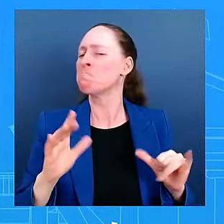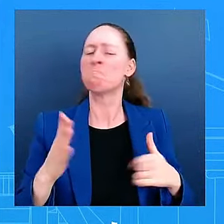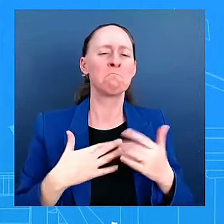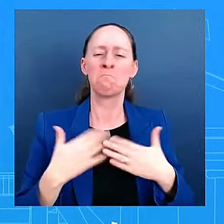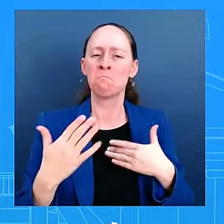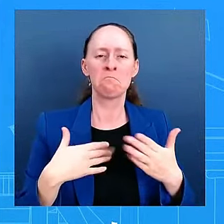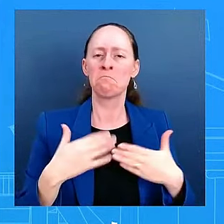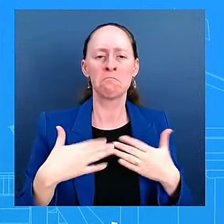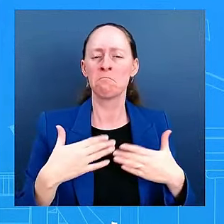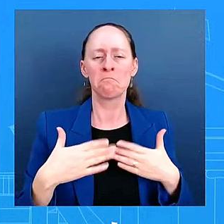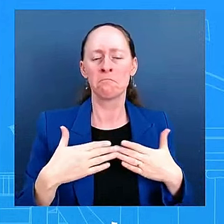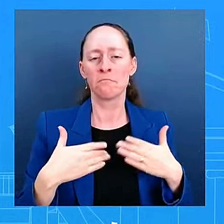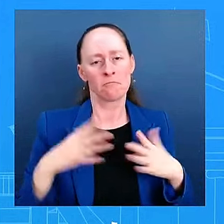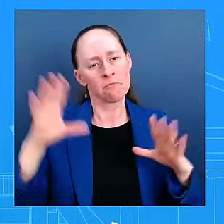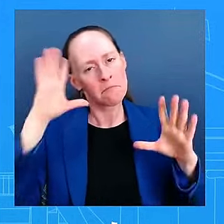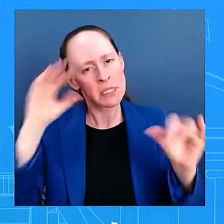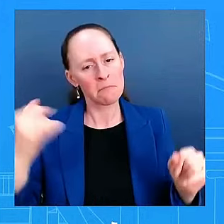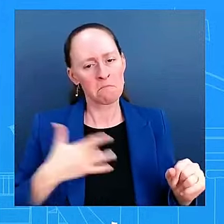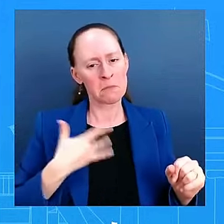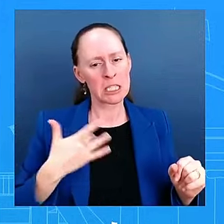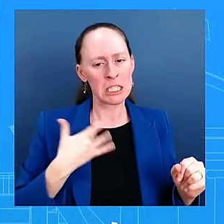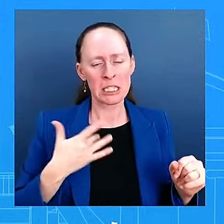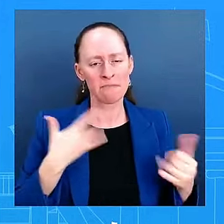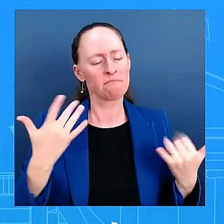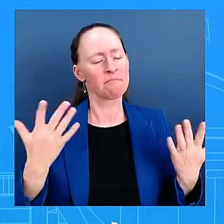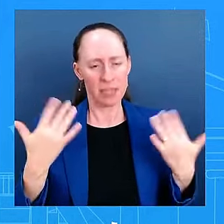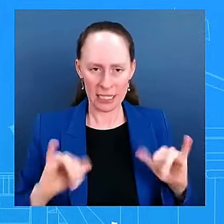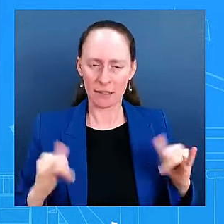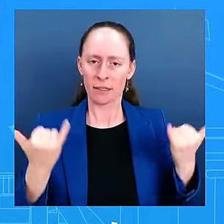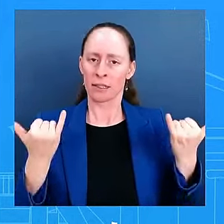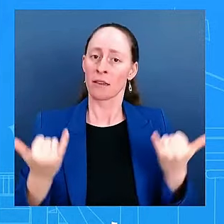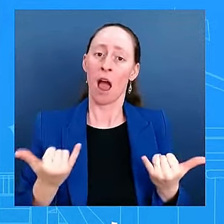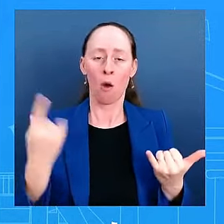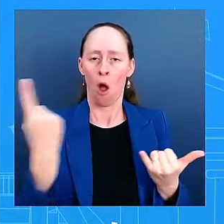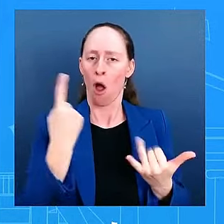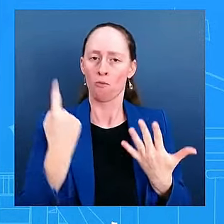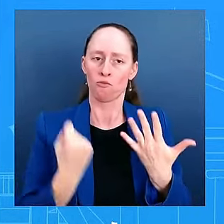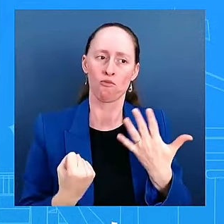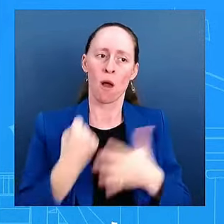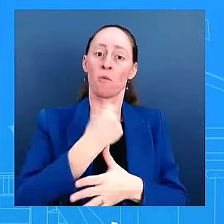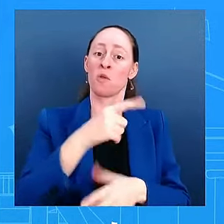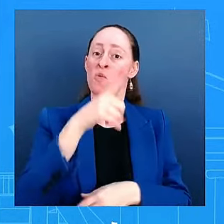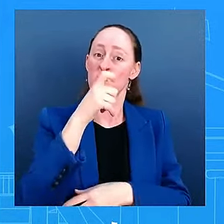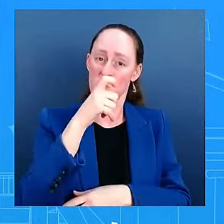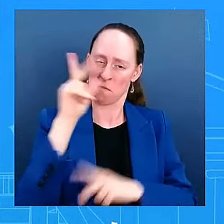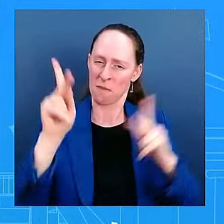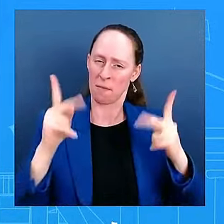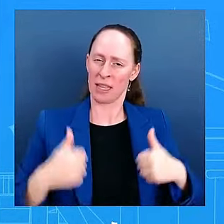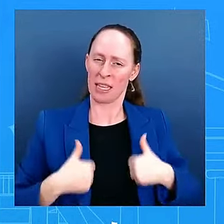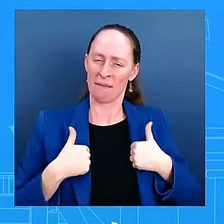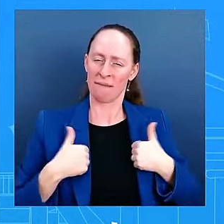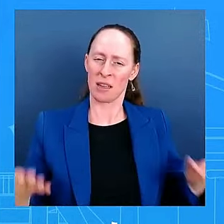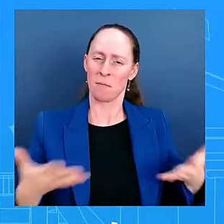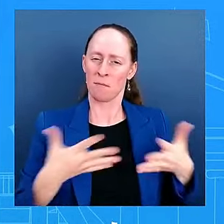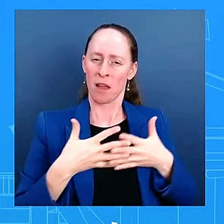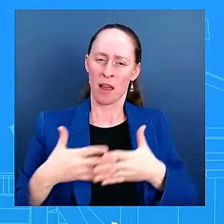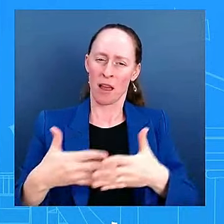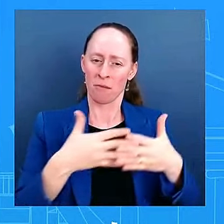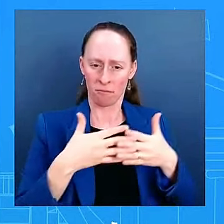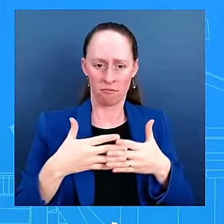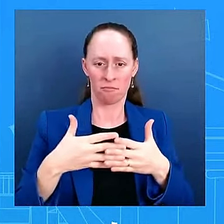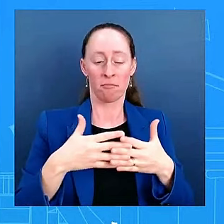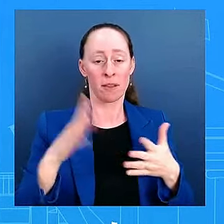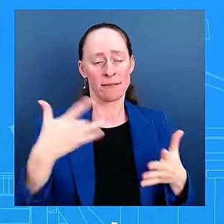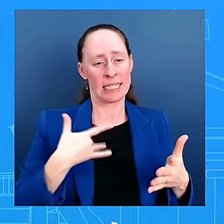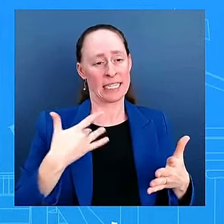the American people first, when he decided to step down and endorse immediately the vice president. That's what he thought was the right thing to do